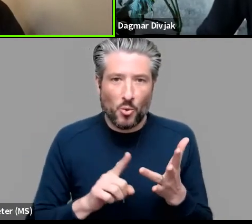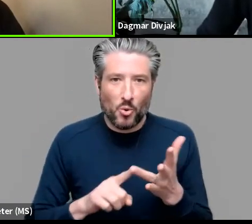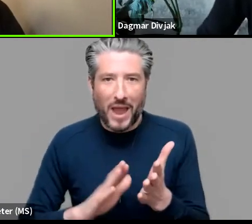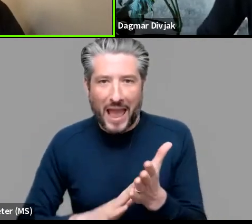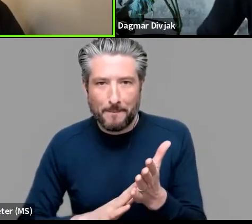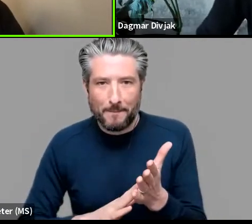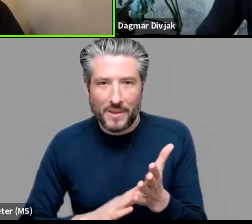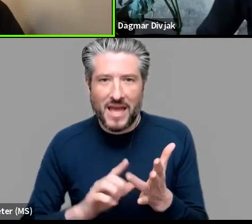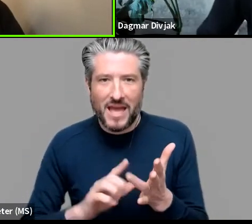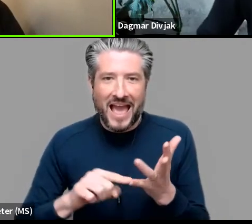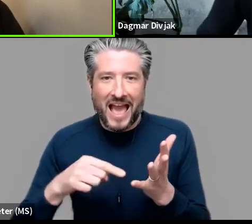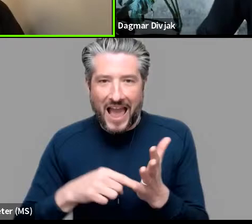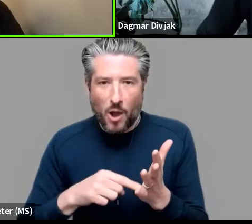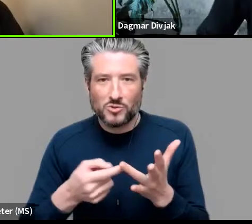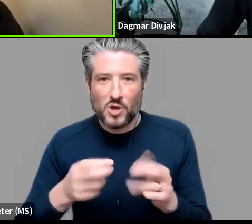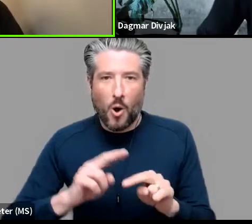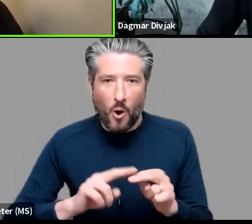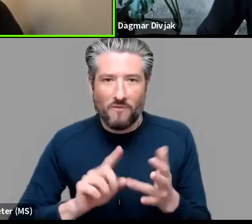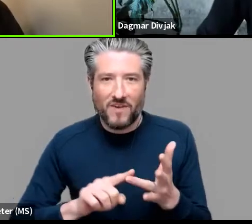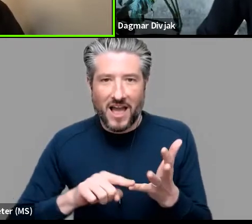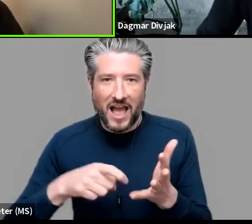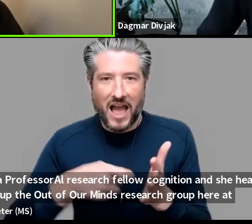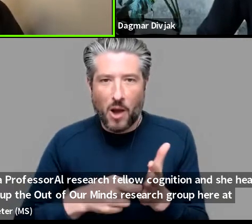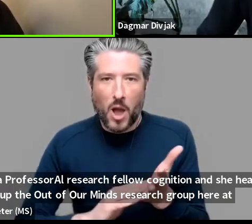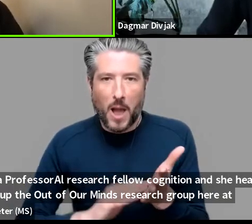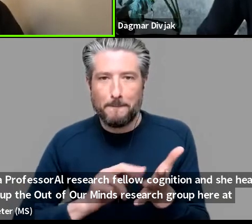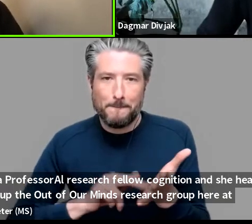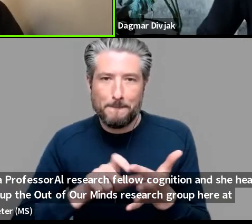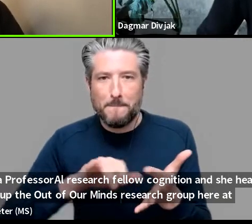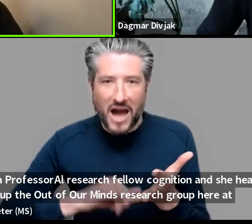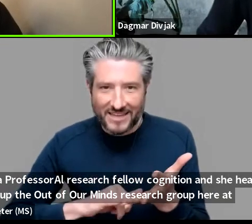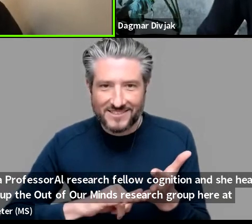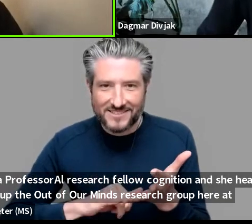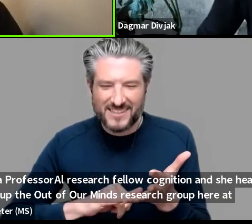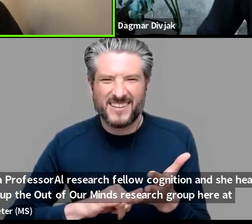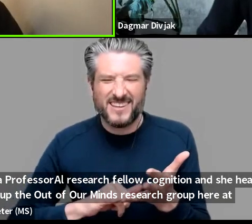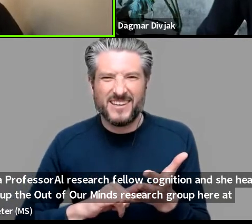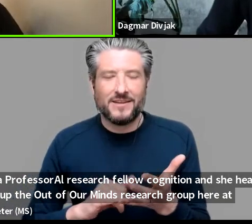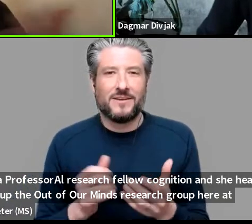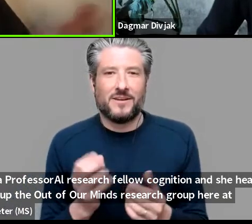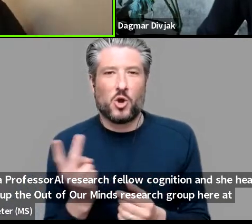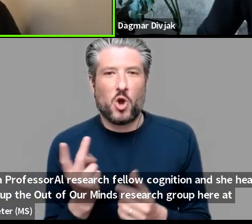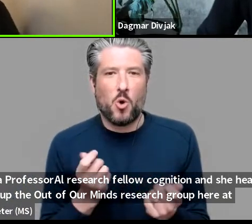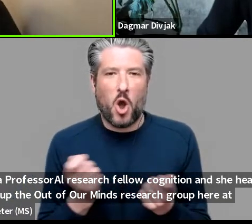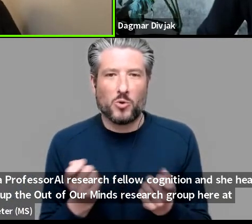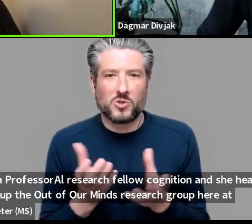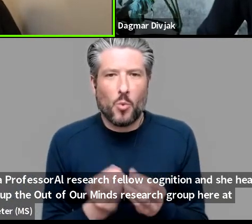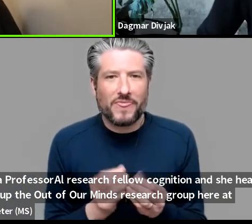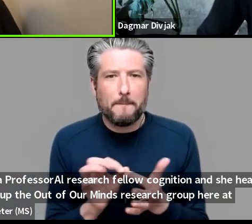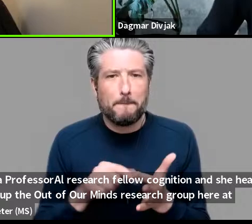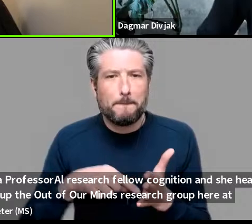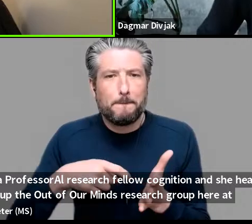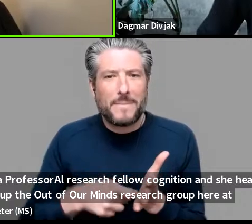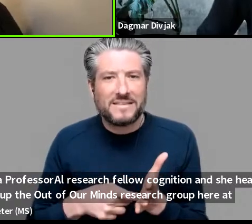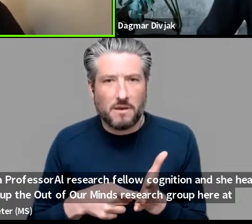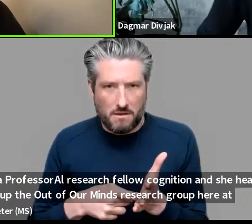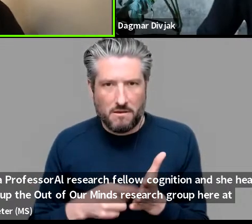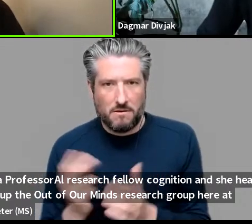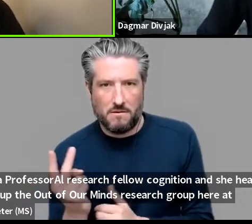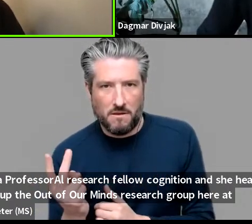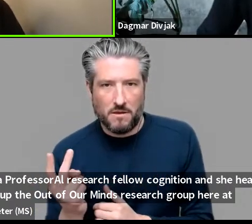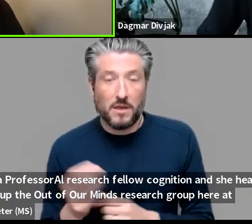group here at birmingham along with peter who's joining us today as a special guest um and really i think the goal there is to basically